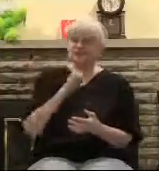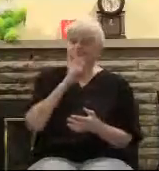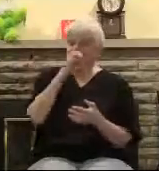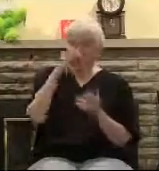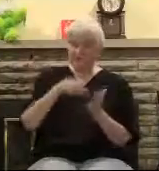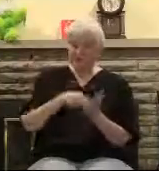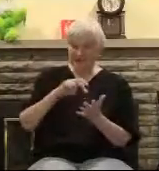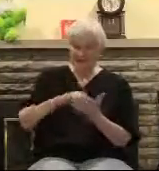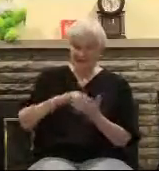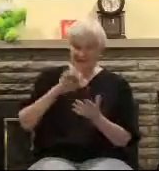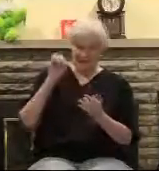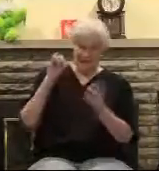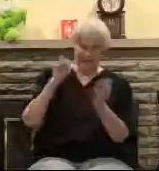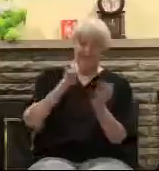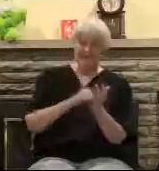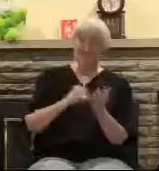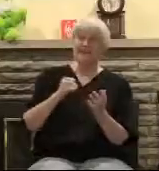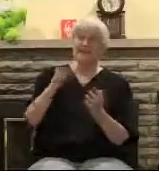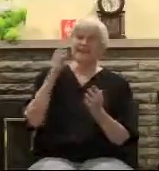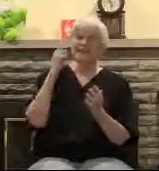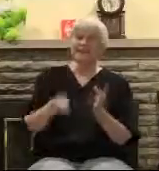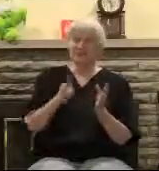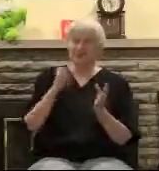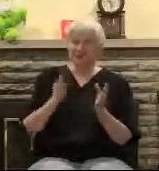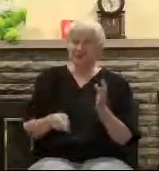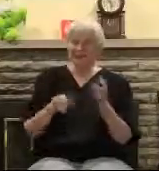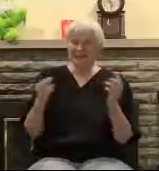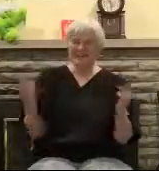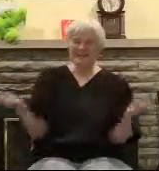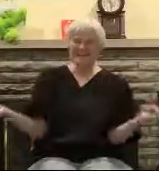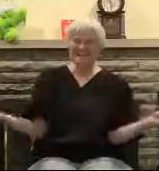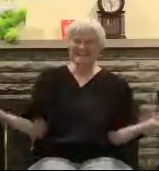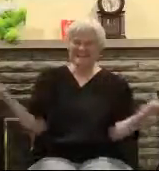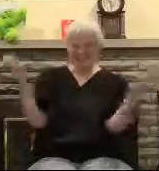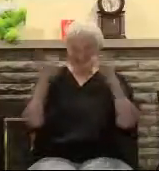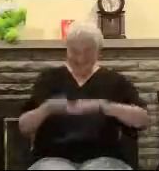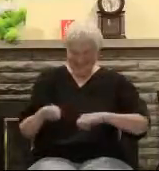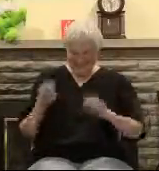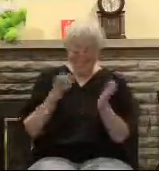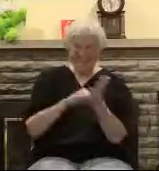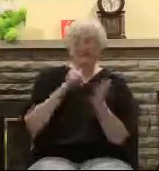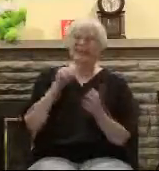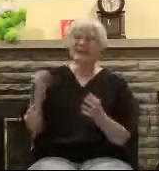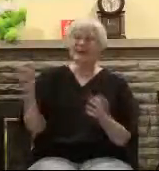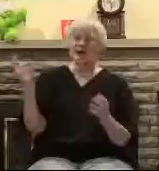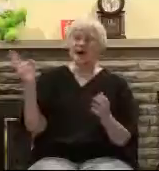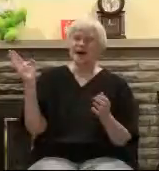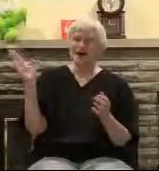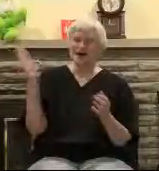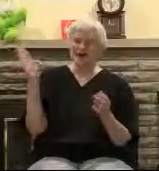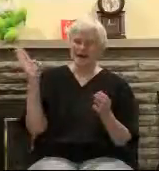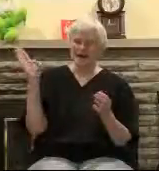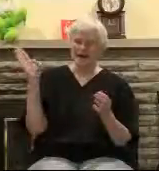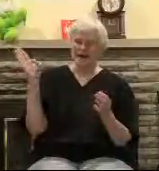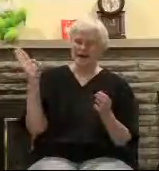event. This is not like the story of Thor or Zeus